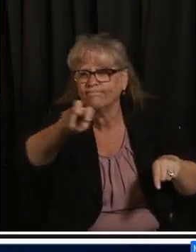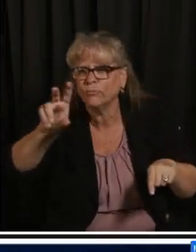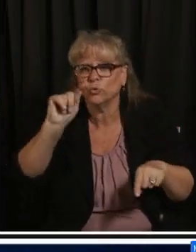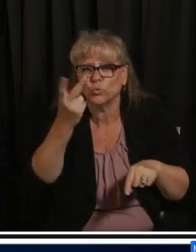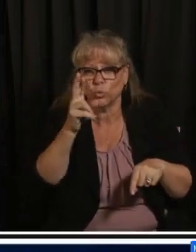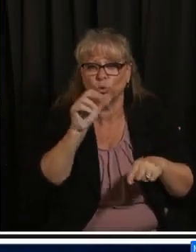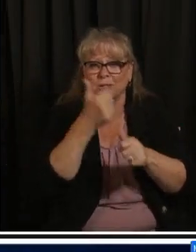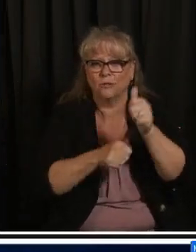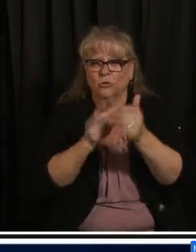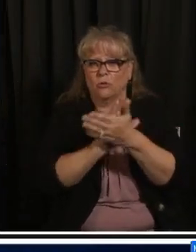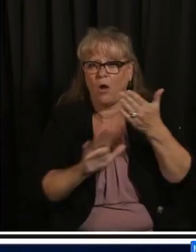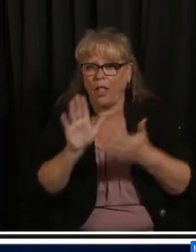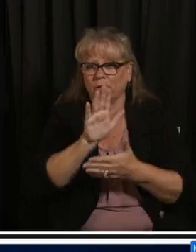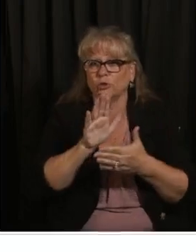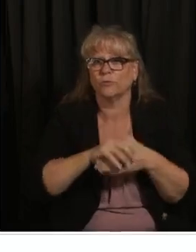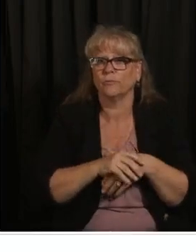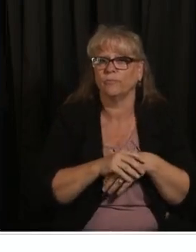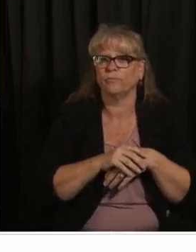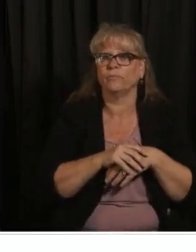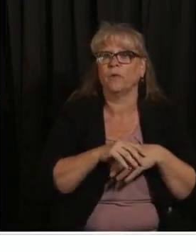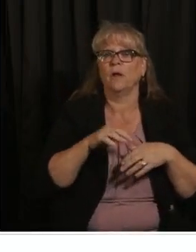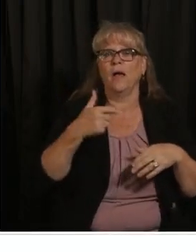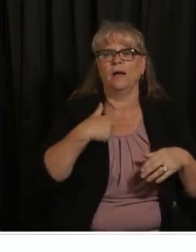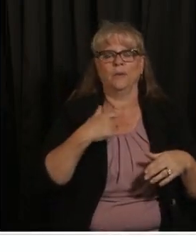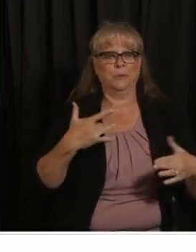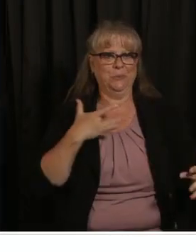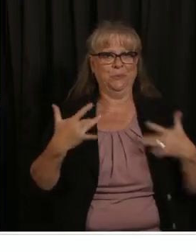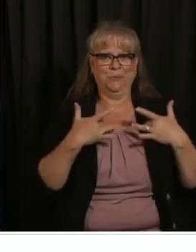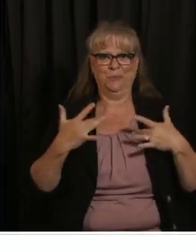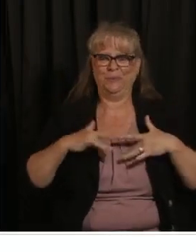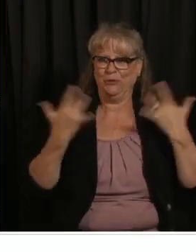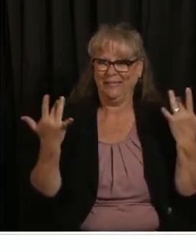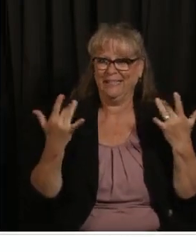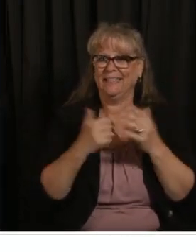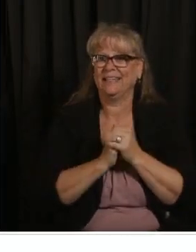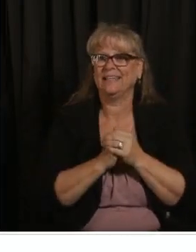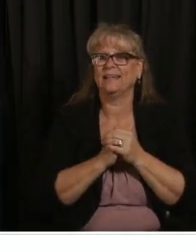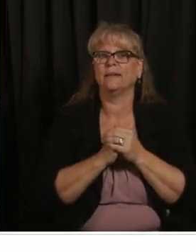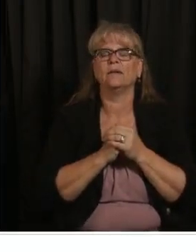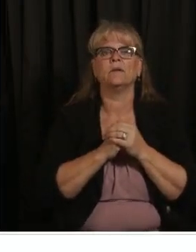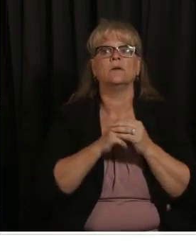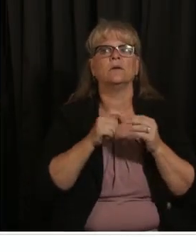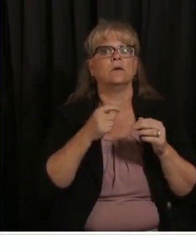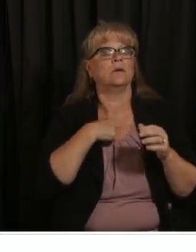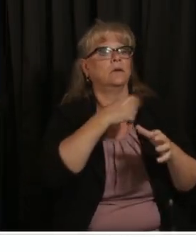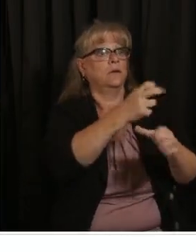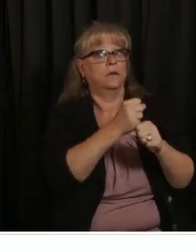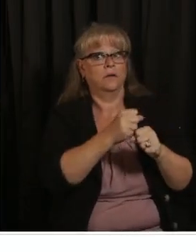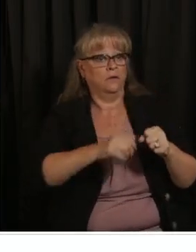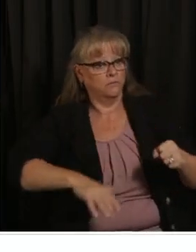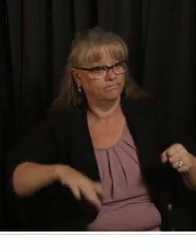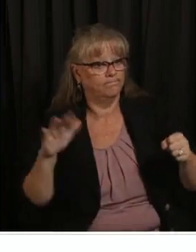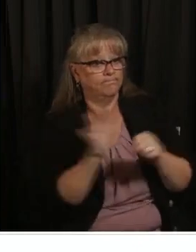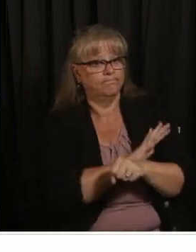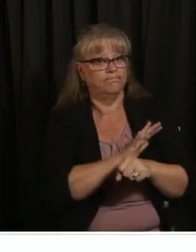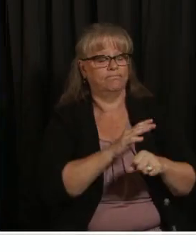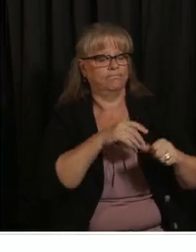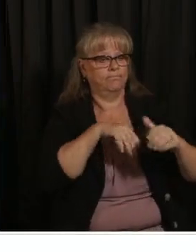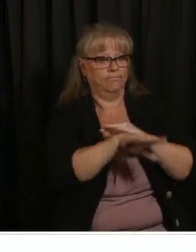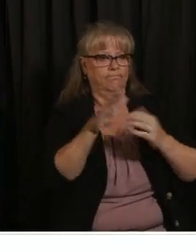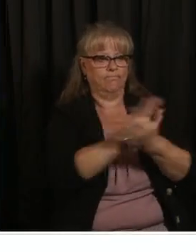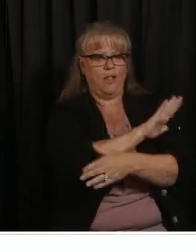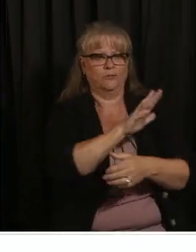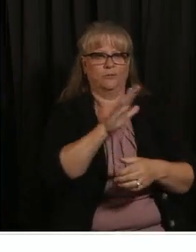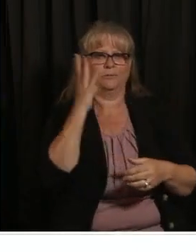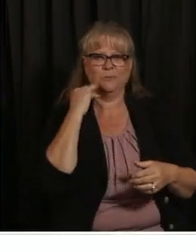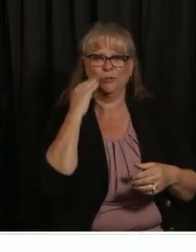in particular I'm really excited to experience the full college experience and I'm especially looking forward to being able to walk around in